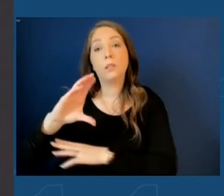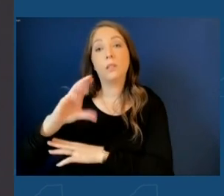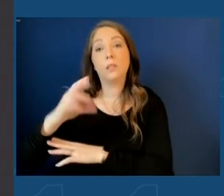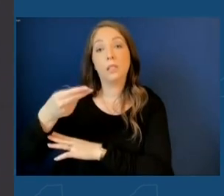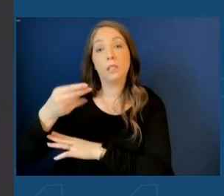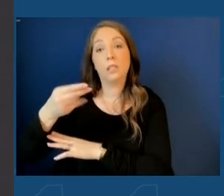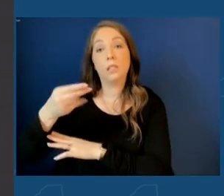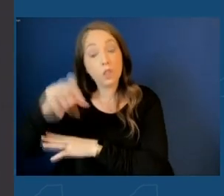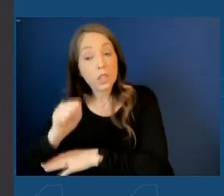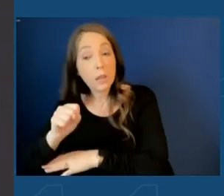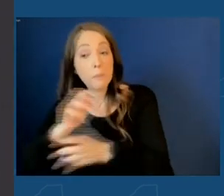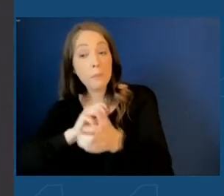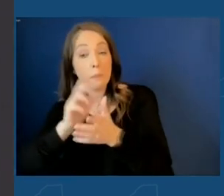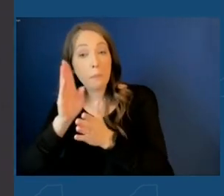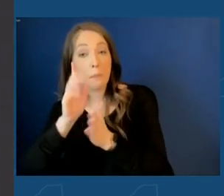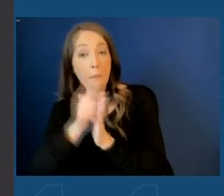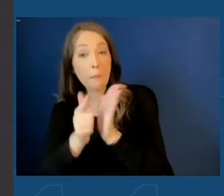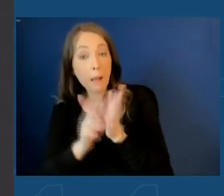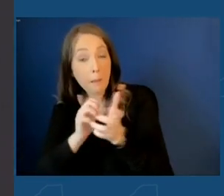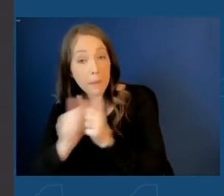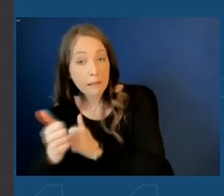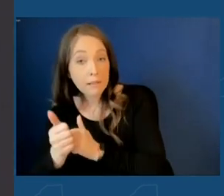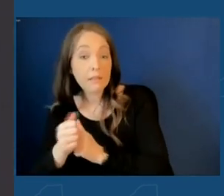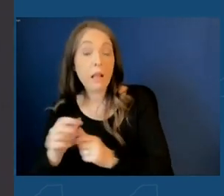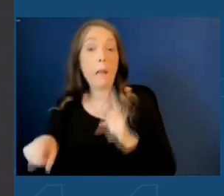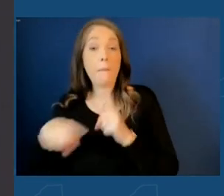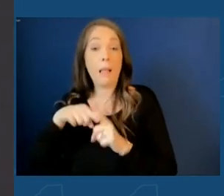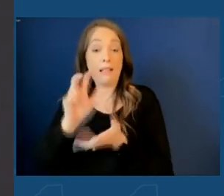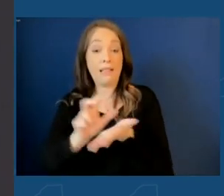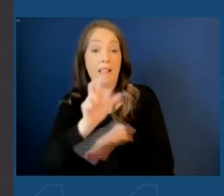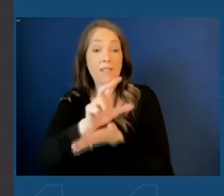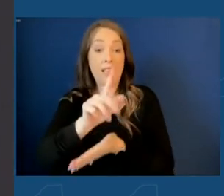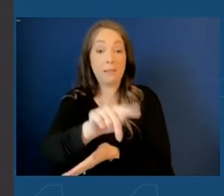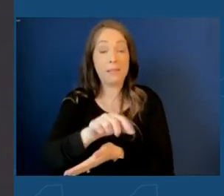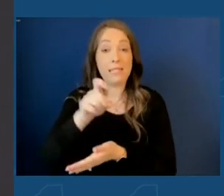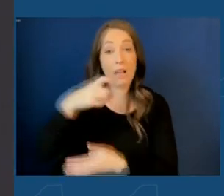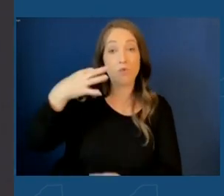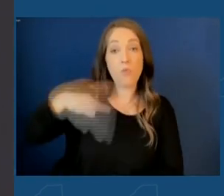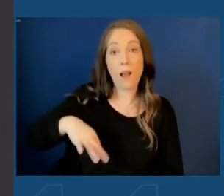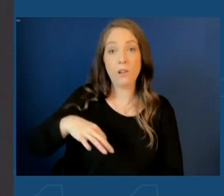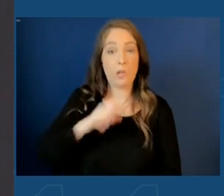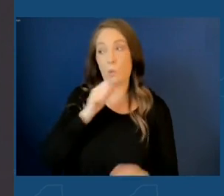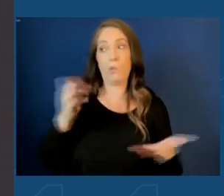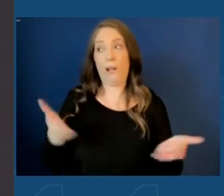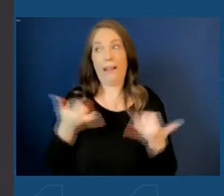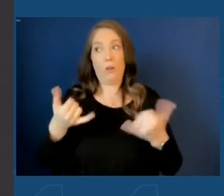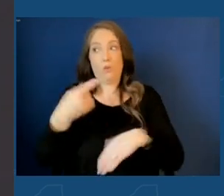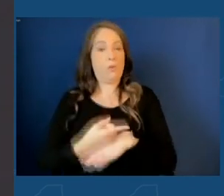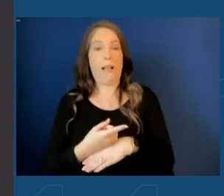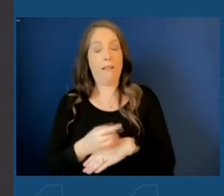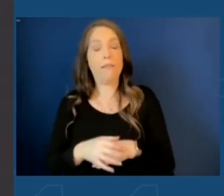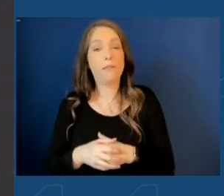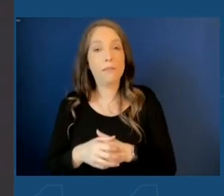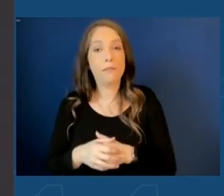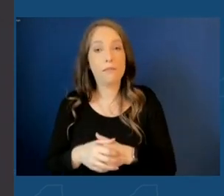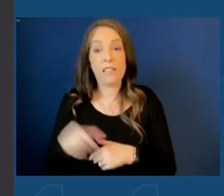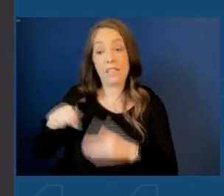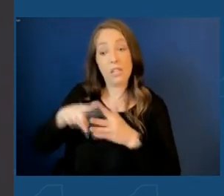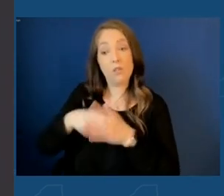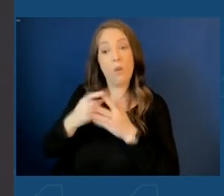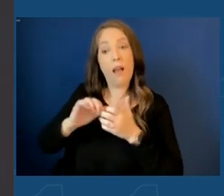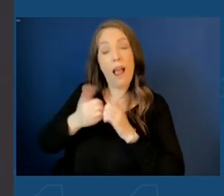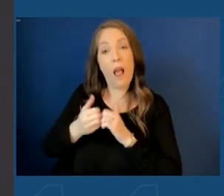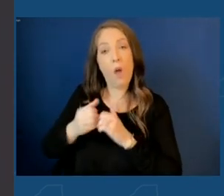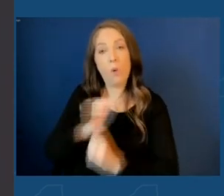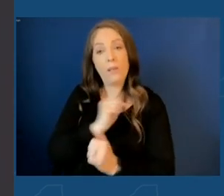and the investment tax credit, we would not be standing here today. This all started with